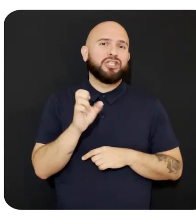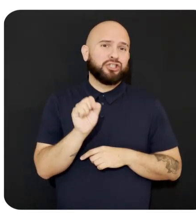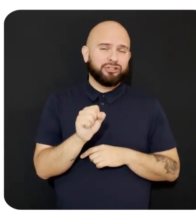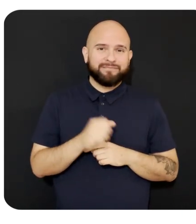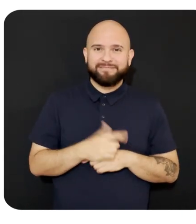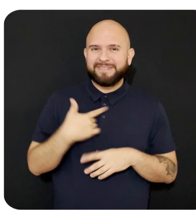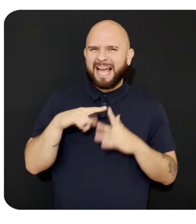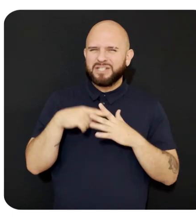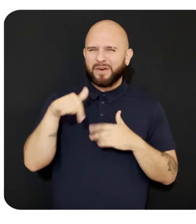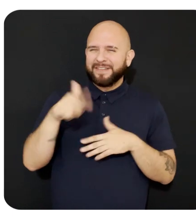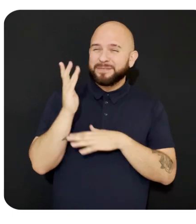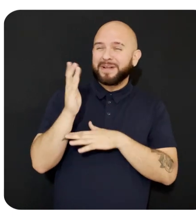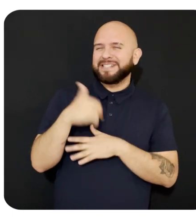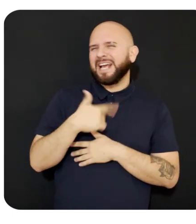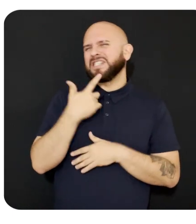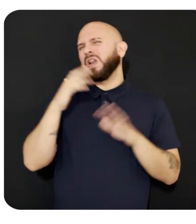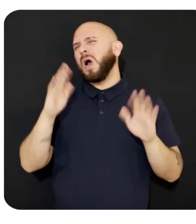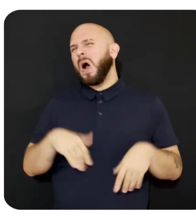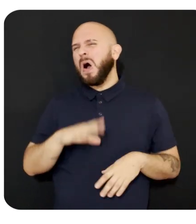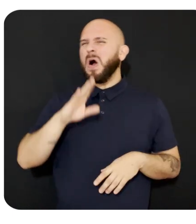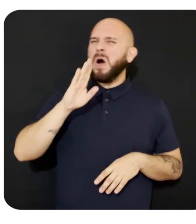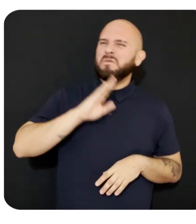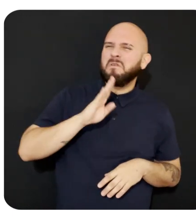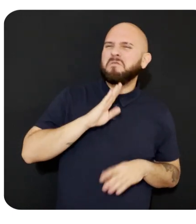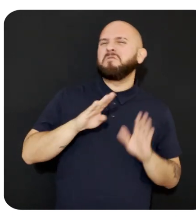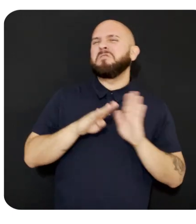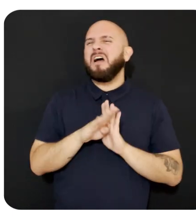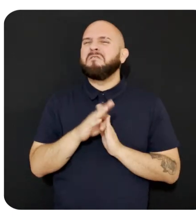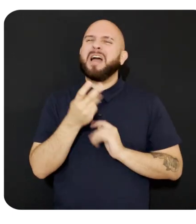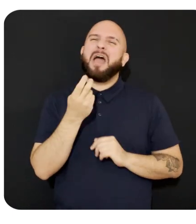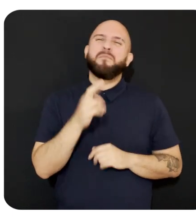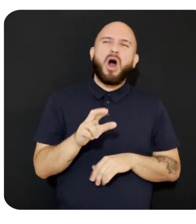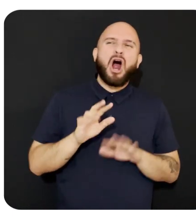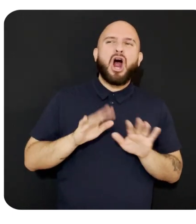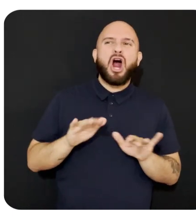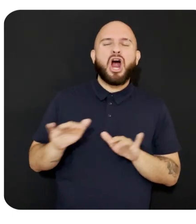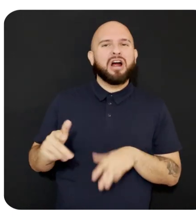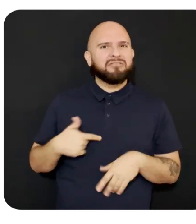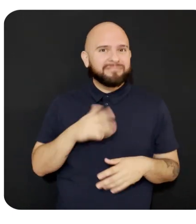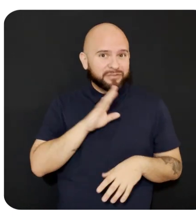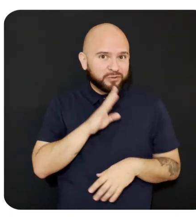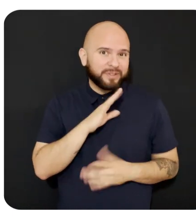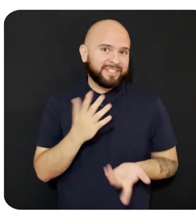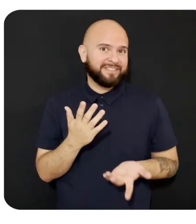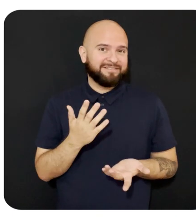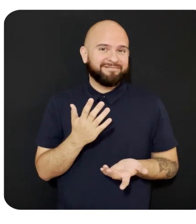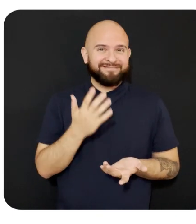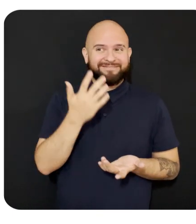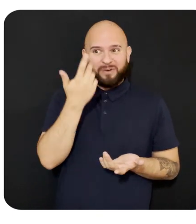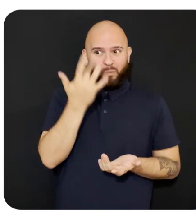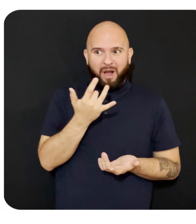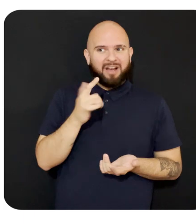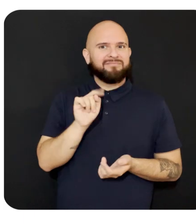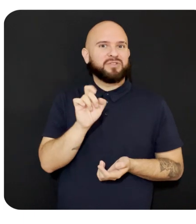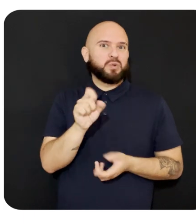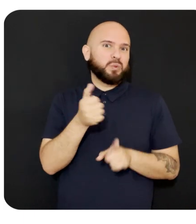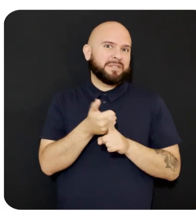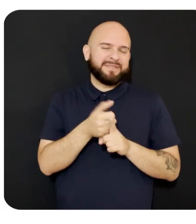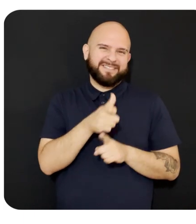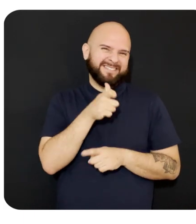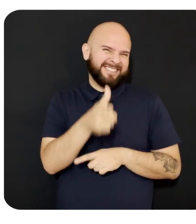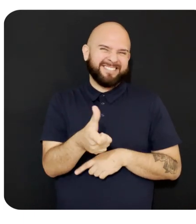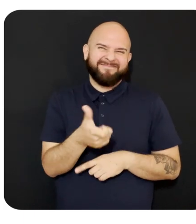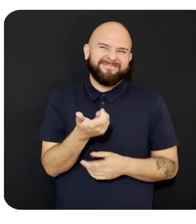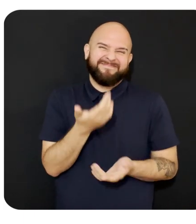off this presentation describing how developing for MR was initially frustrating for me because the tools weren't mature. While we can always